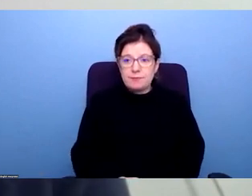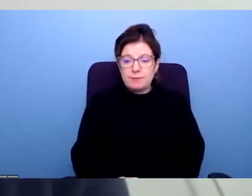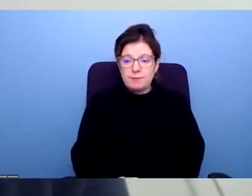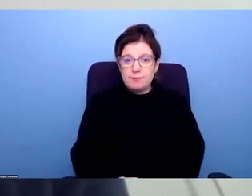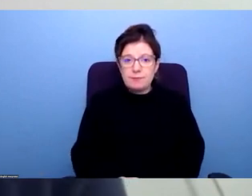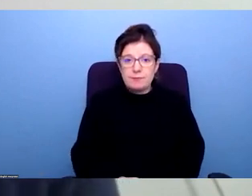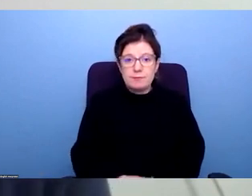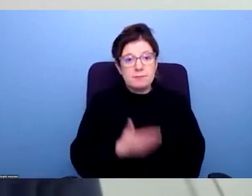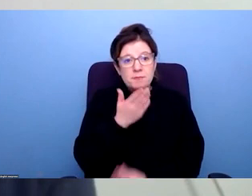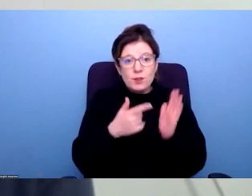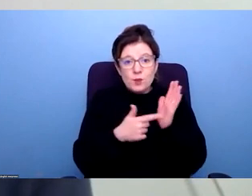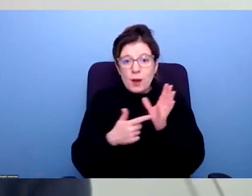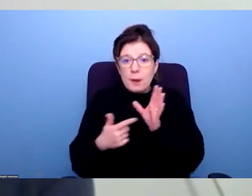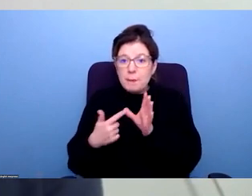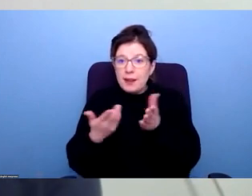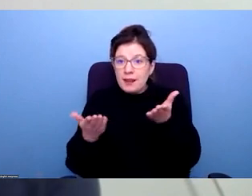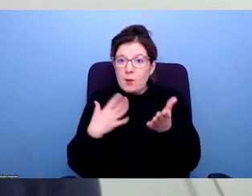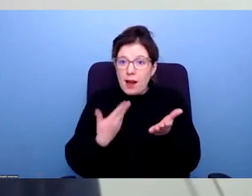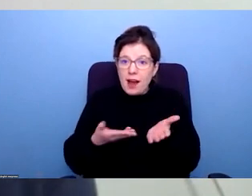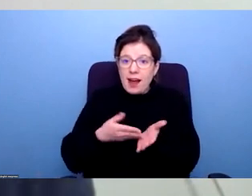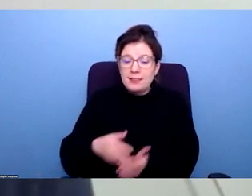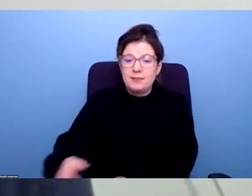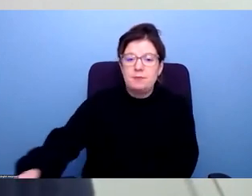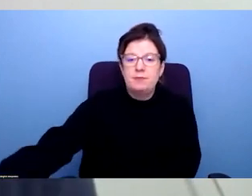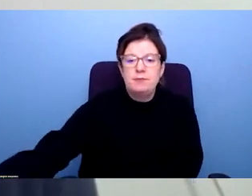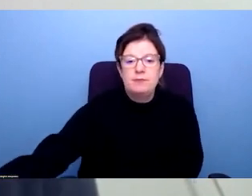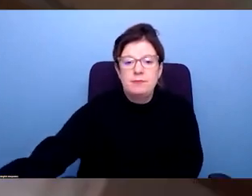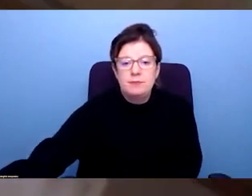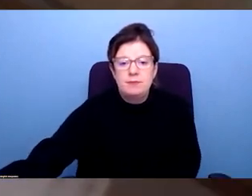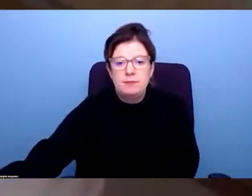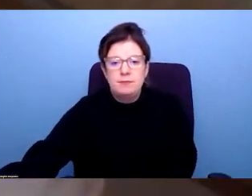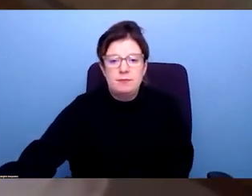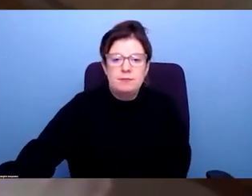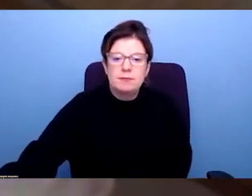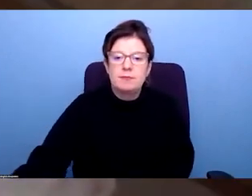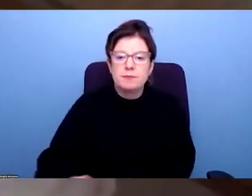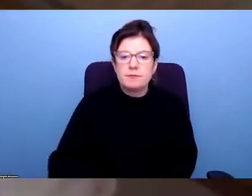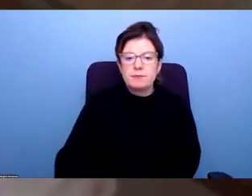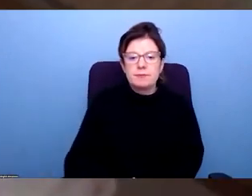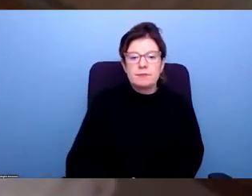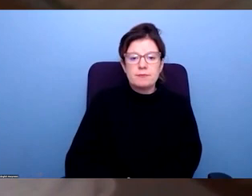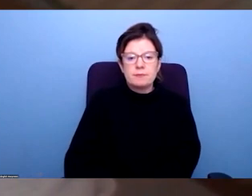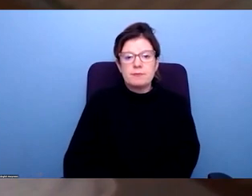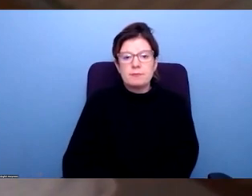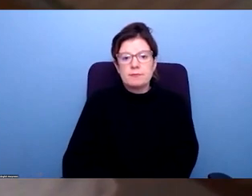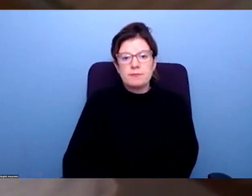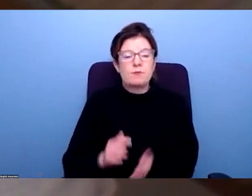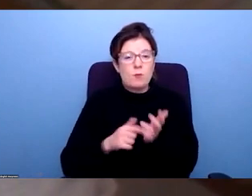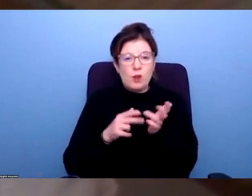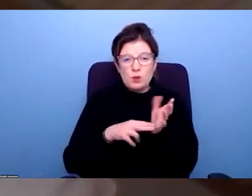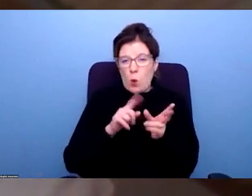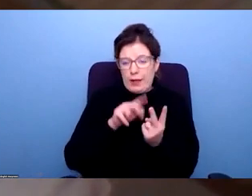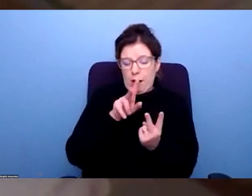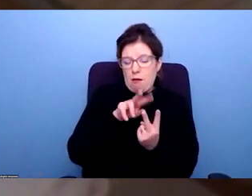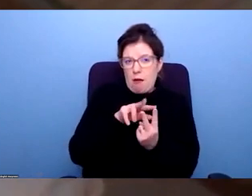and Amelia, is there anything you wanted to come back to on Rona's points, Tony? I'm really happy just to make a couple of observations. One